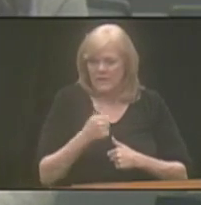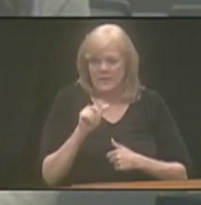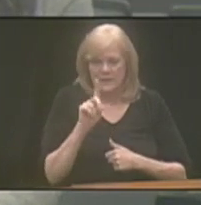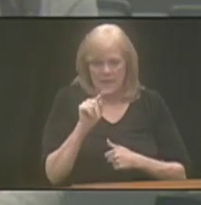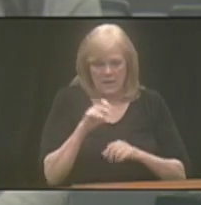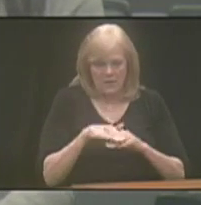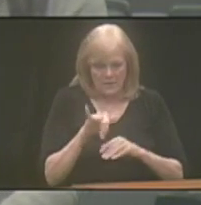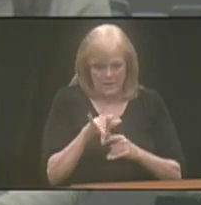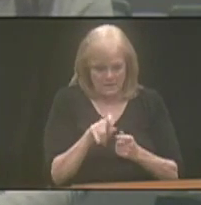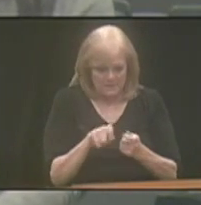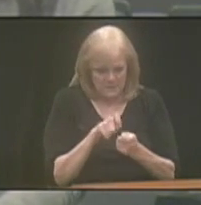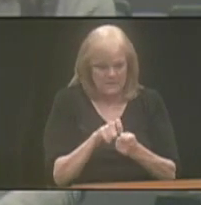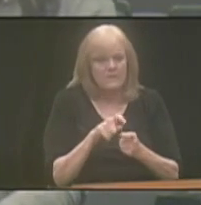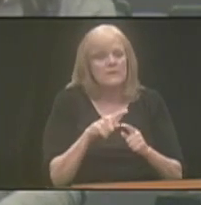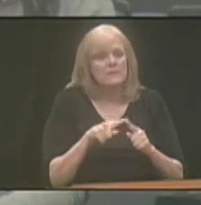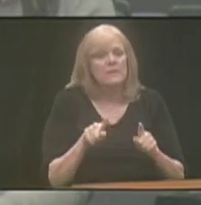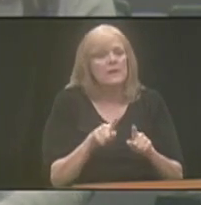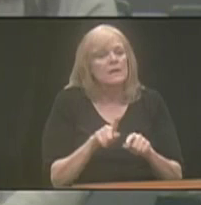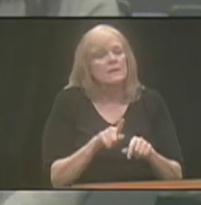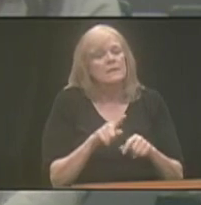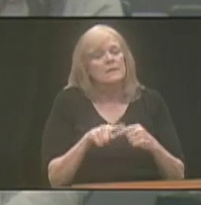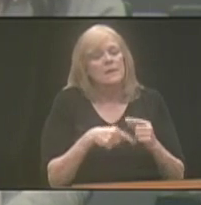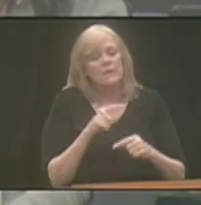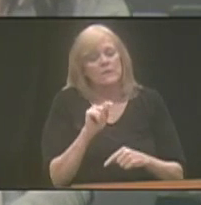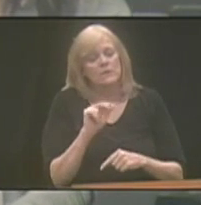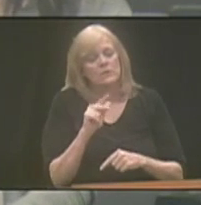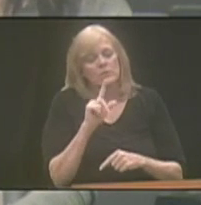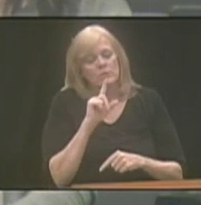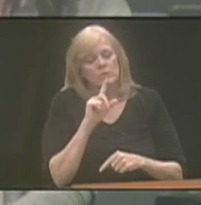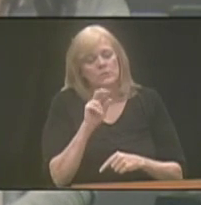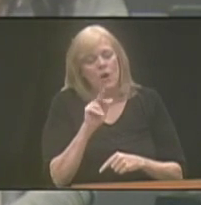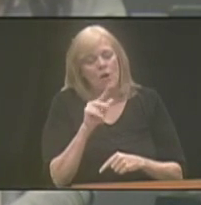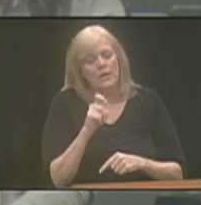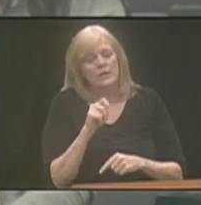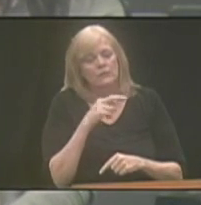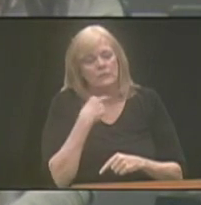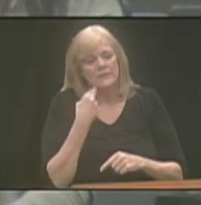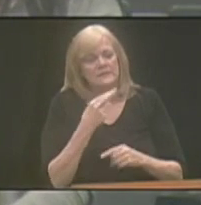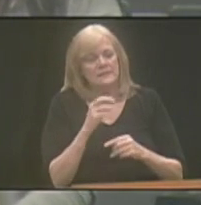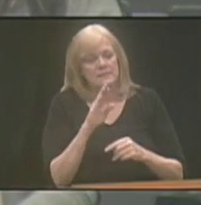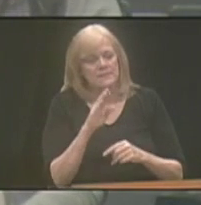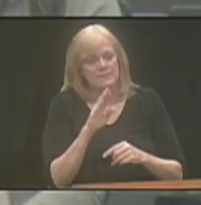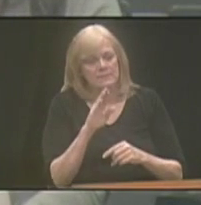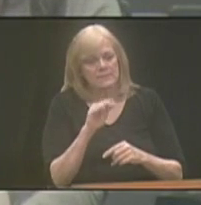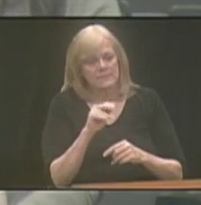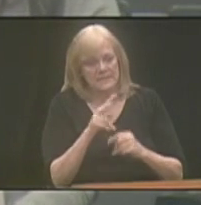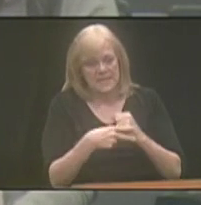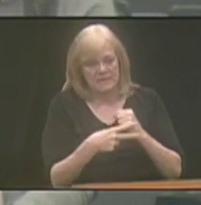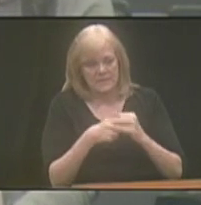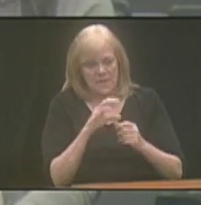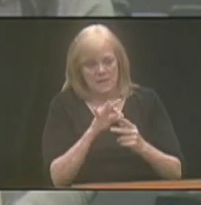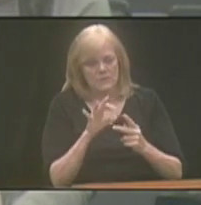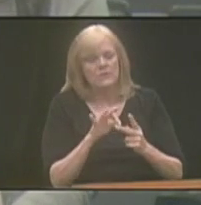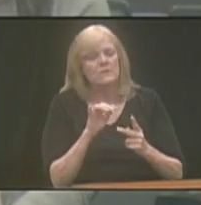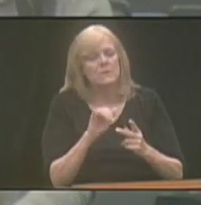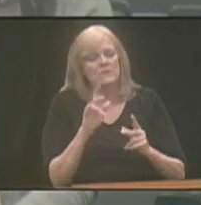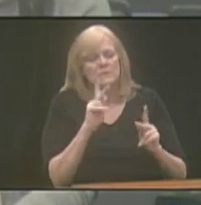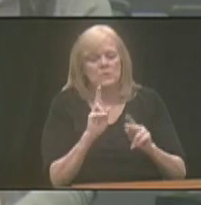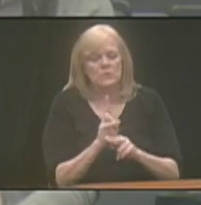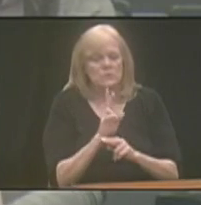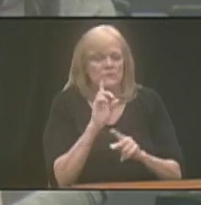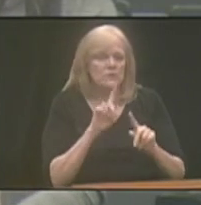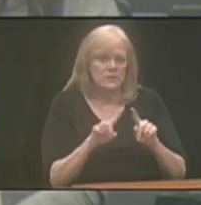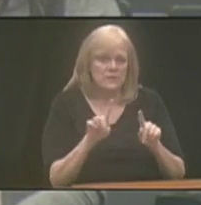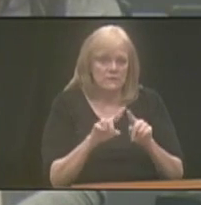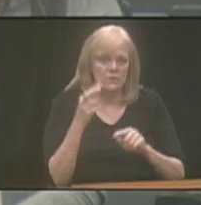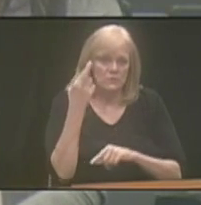on that specifically. But as far as the target, the re-target risk options and the bank savings option, we really see just folks using them